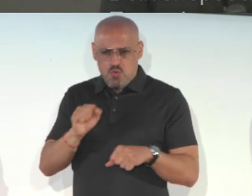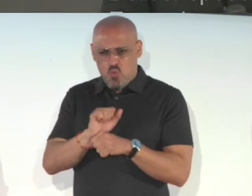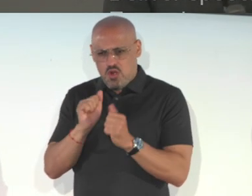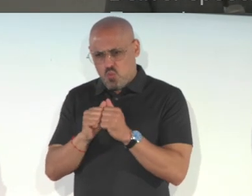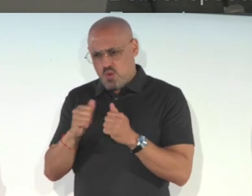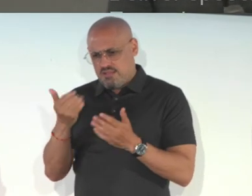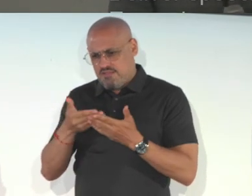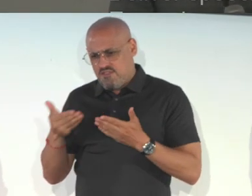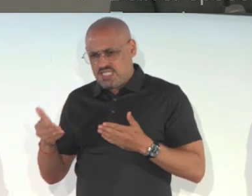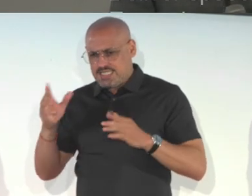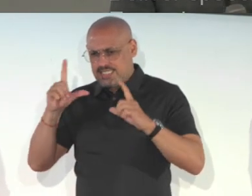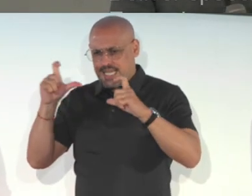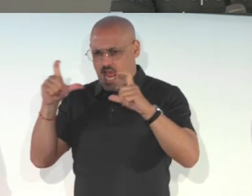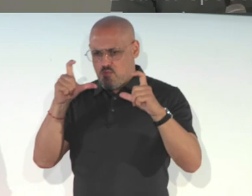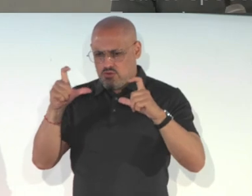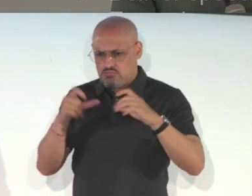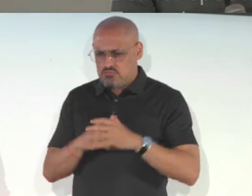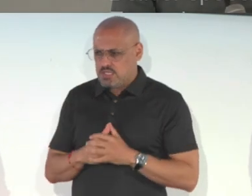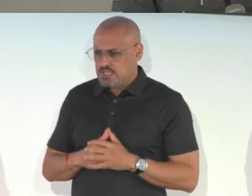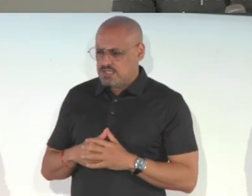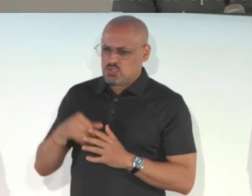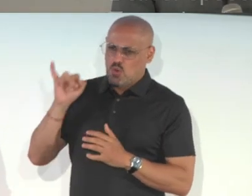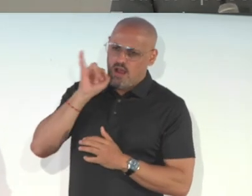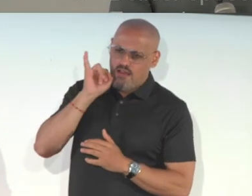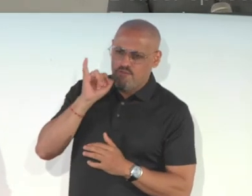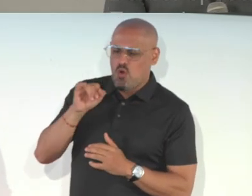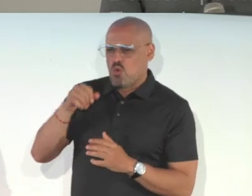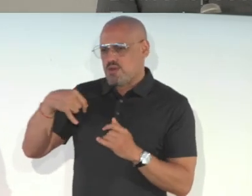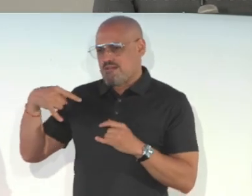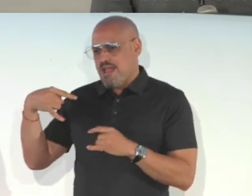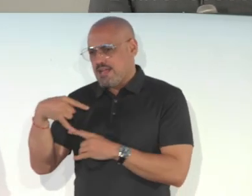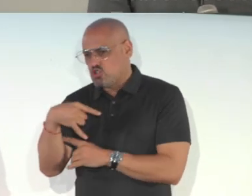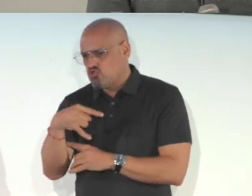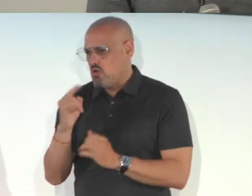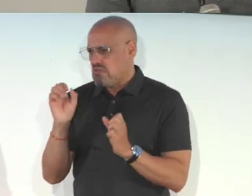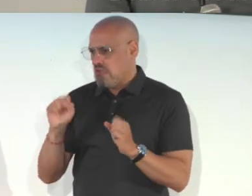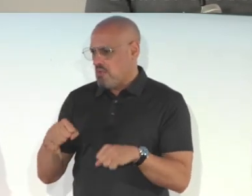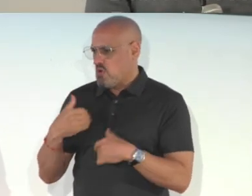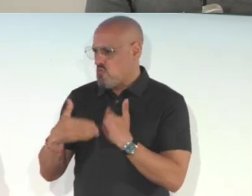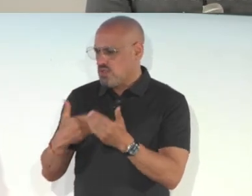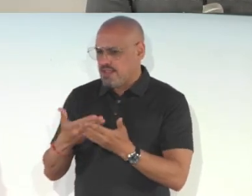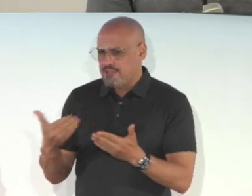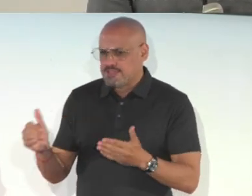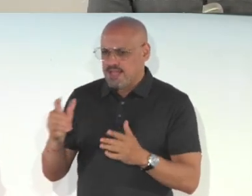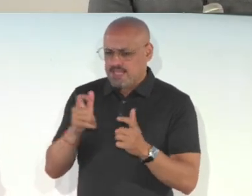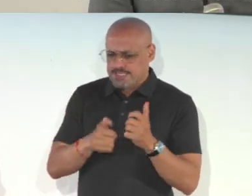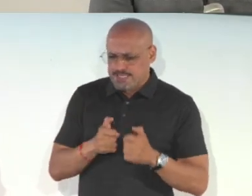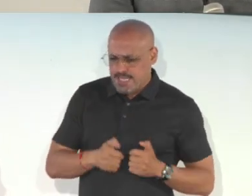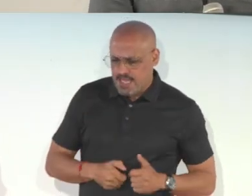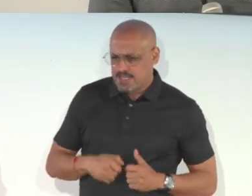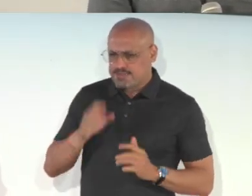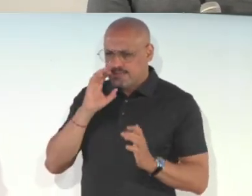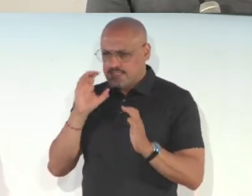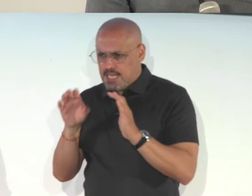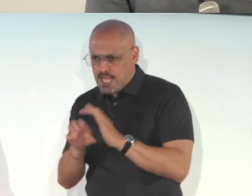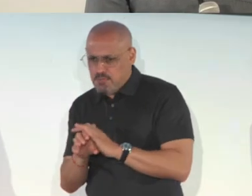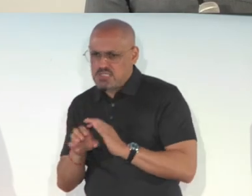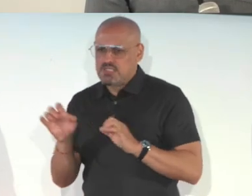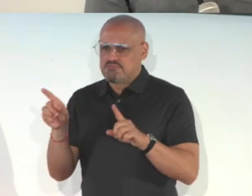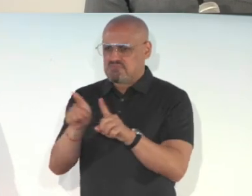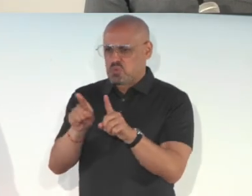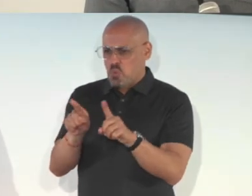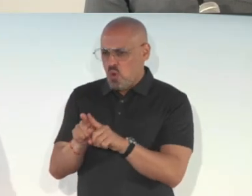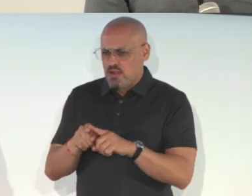device's camera. So on an iPhone or Android, to be able to process things like text and images, as well